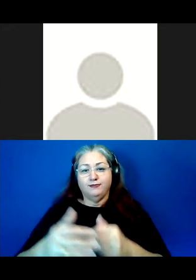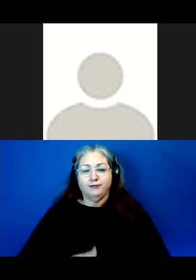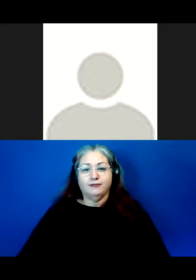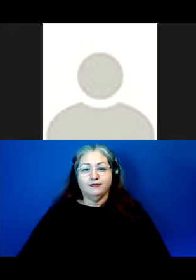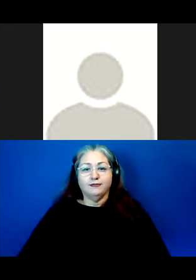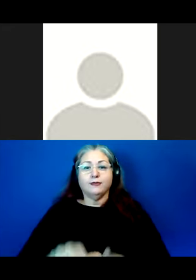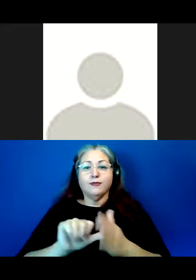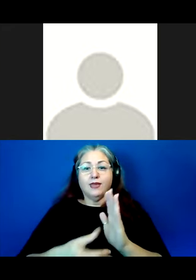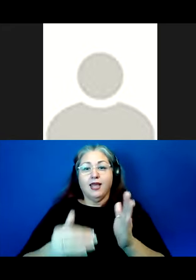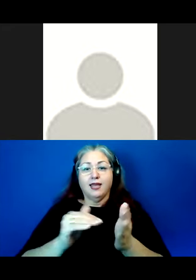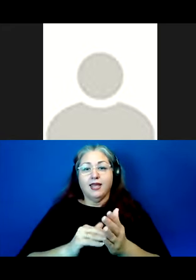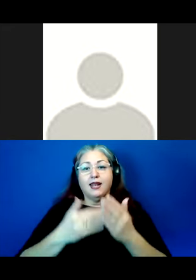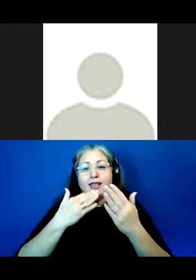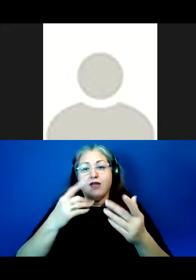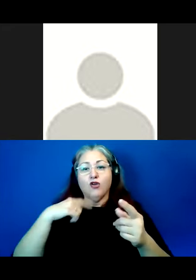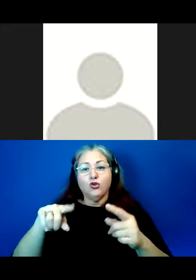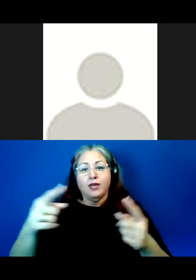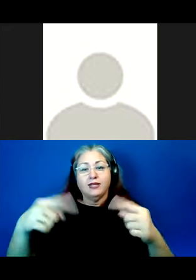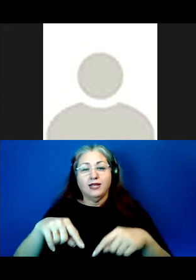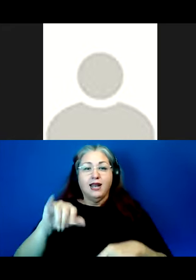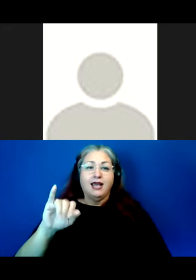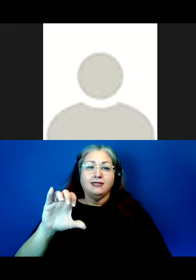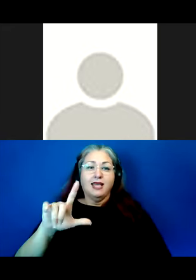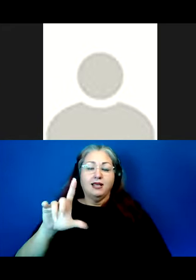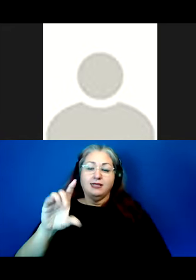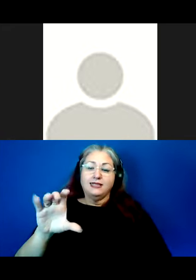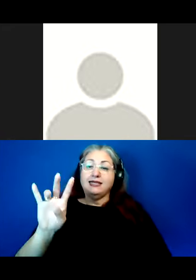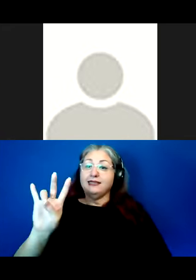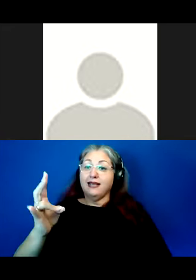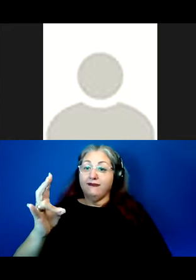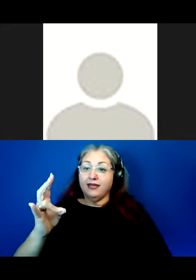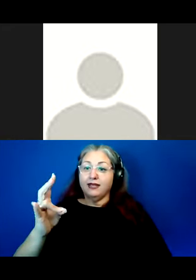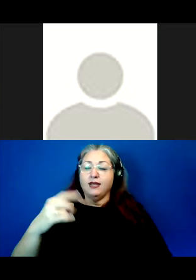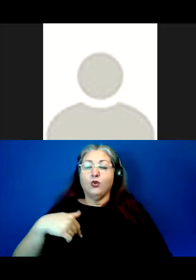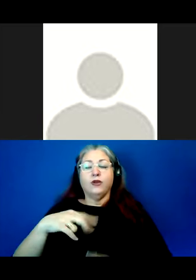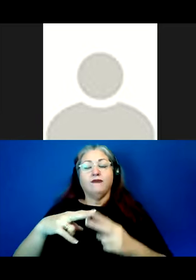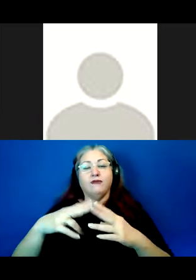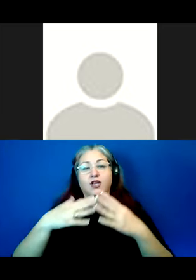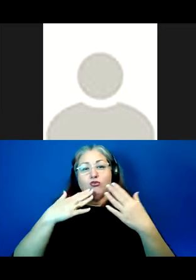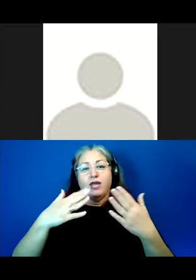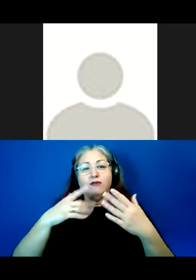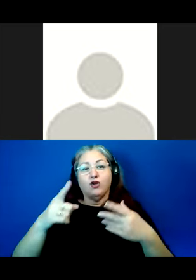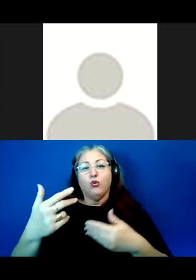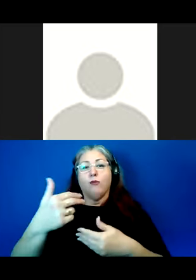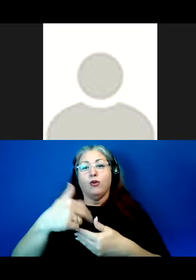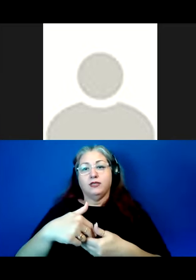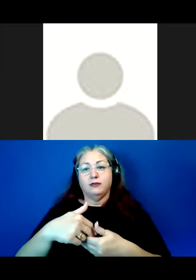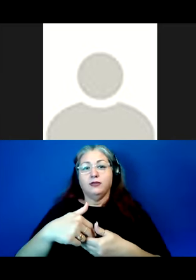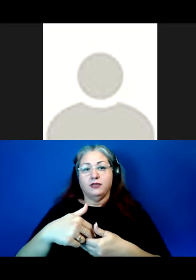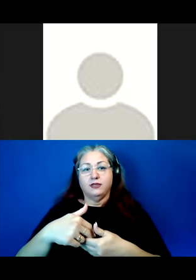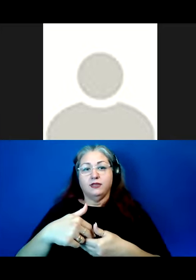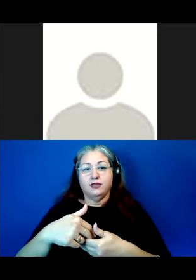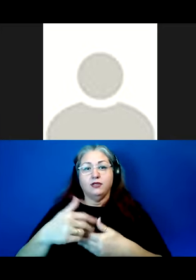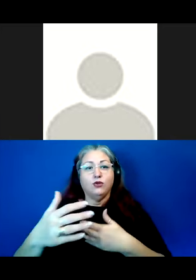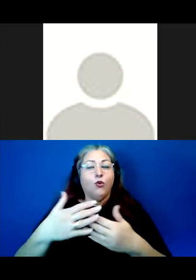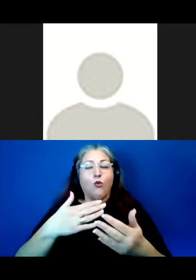Again, thank you all for your attendance at ICLDC 7. We are so grateful for your participation, in